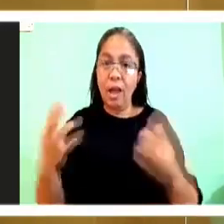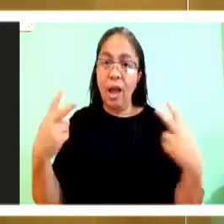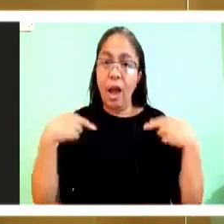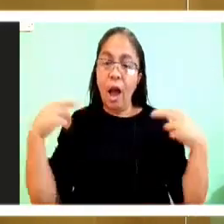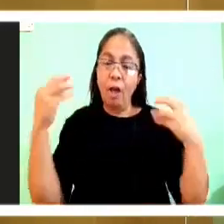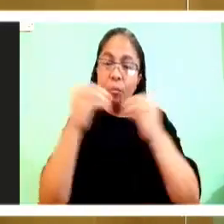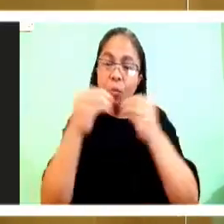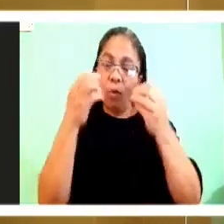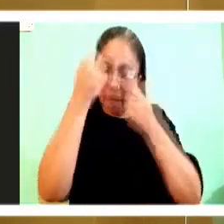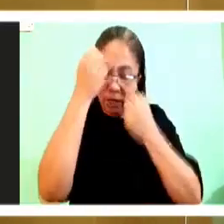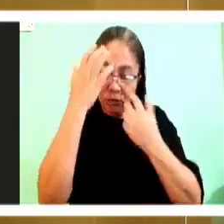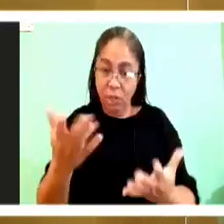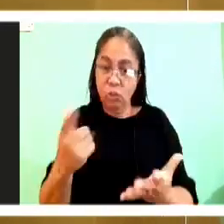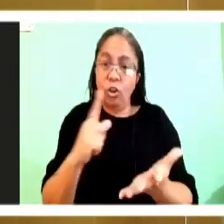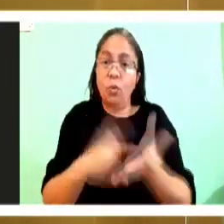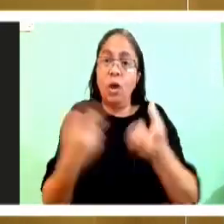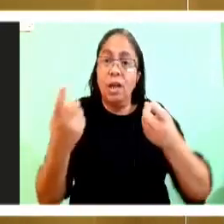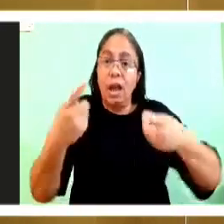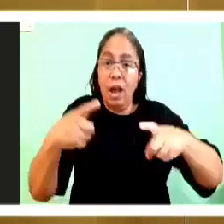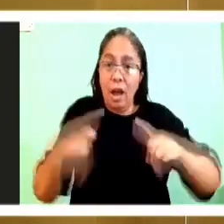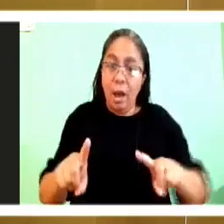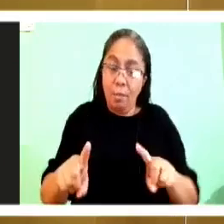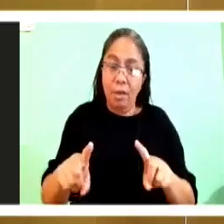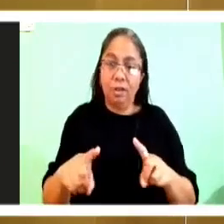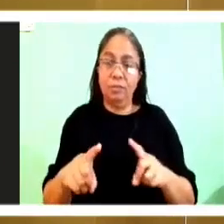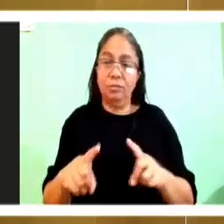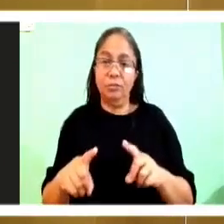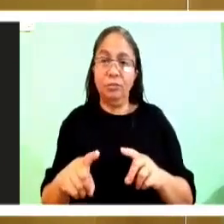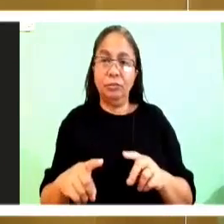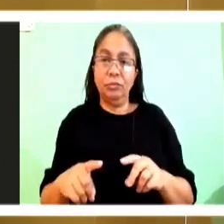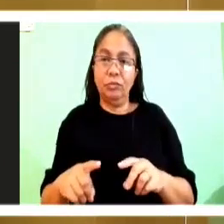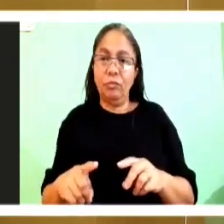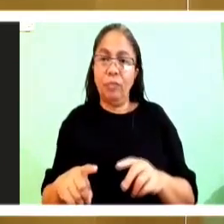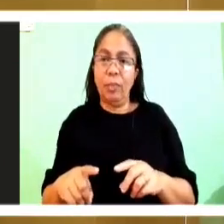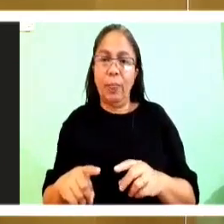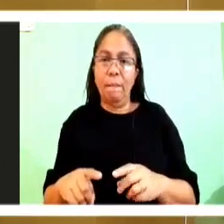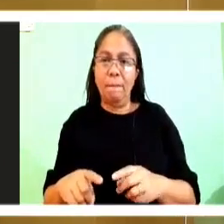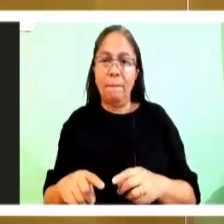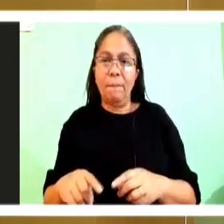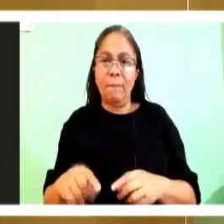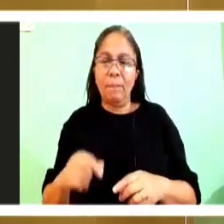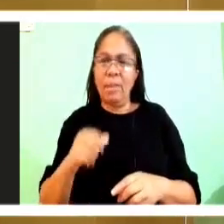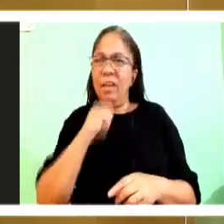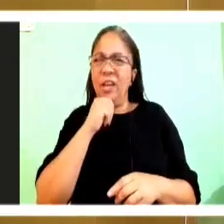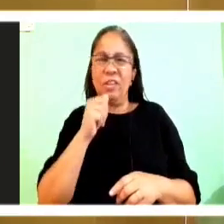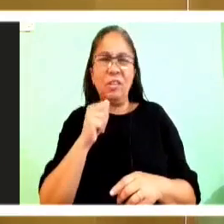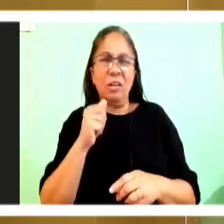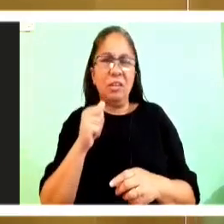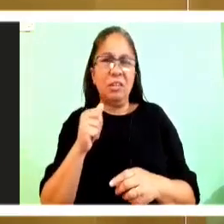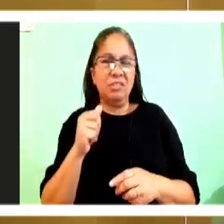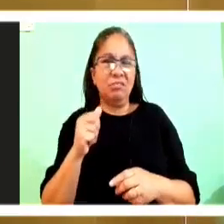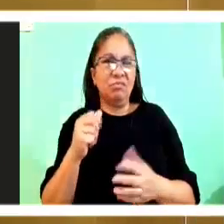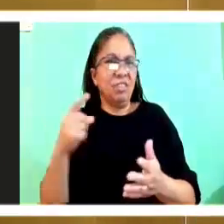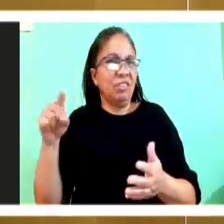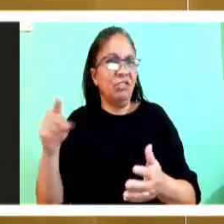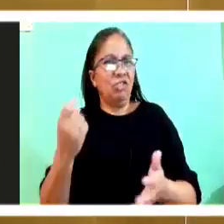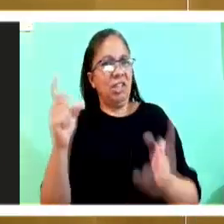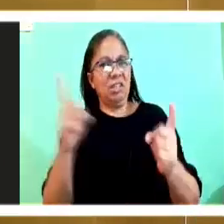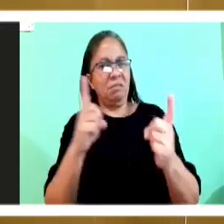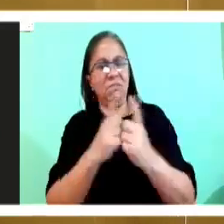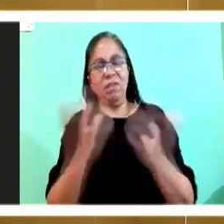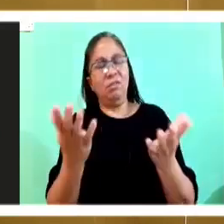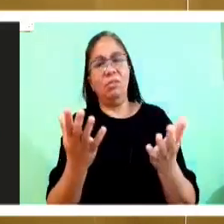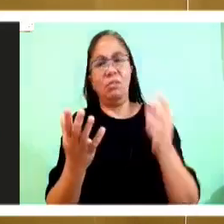actually happened in the background there. That it wasn't just a chance meeting. That this was not the first time that they encountered